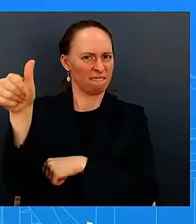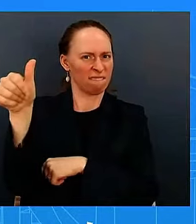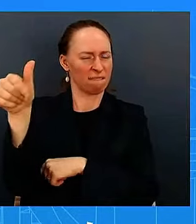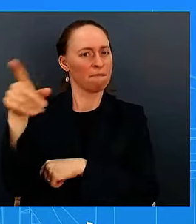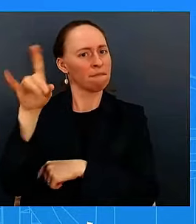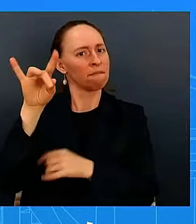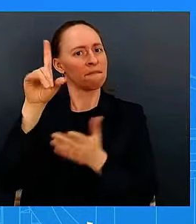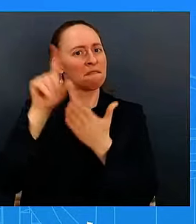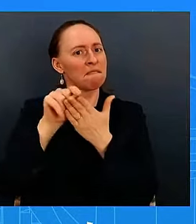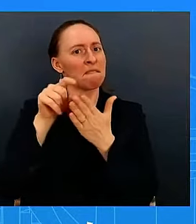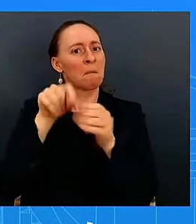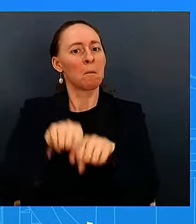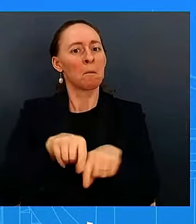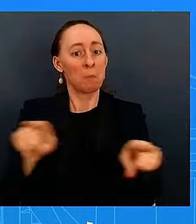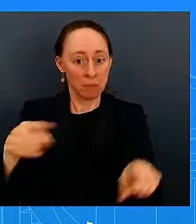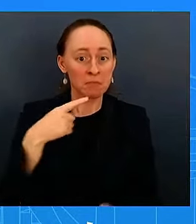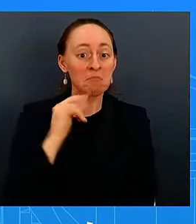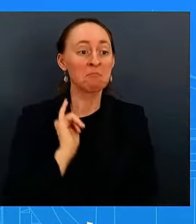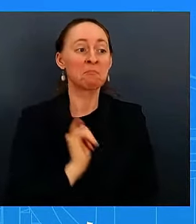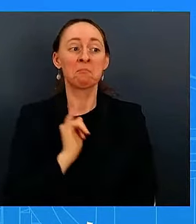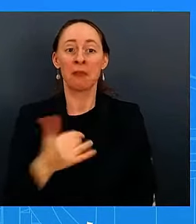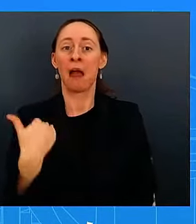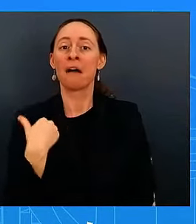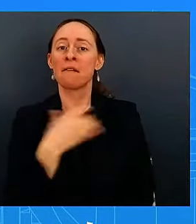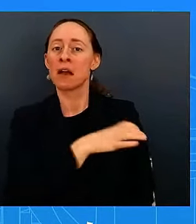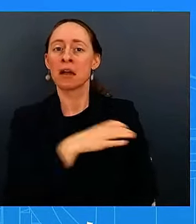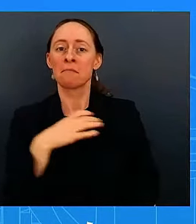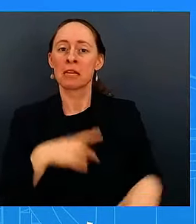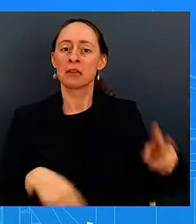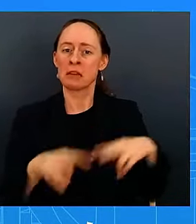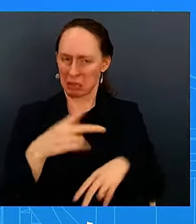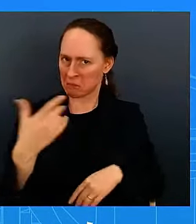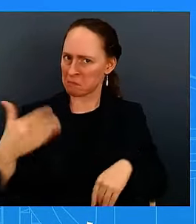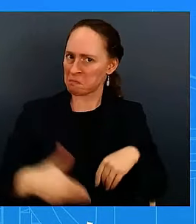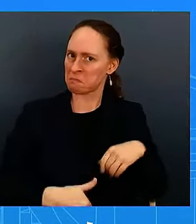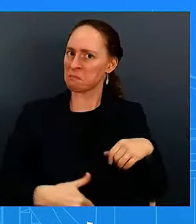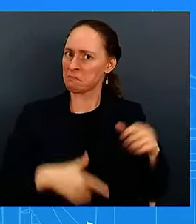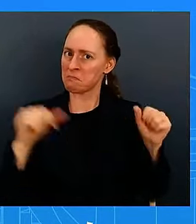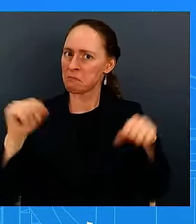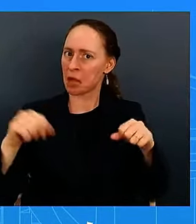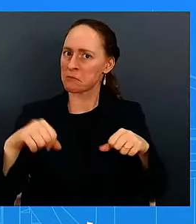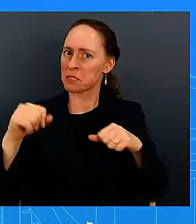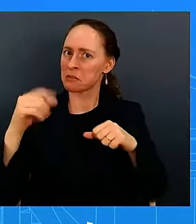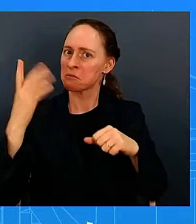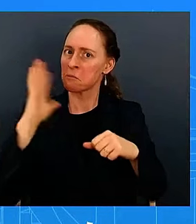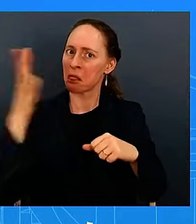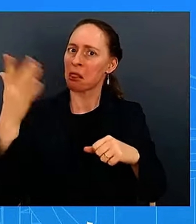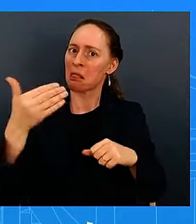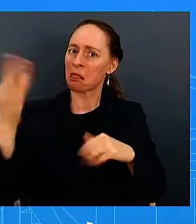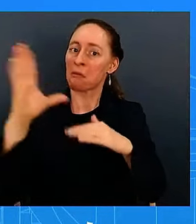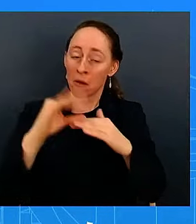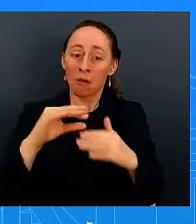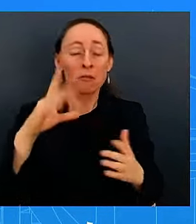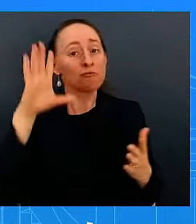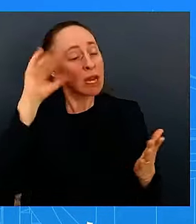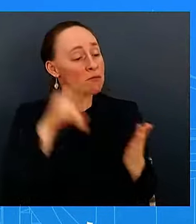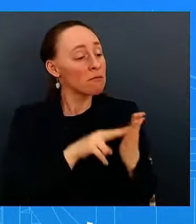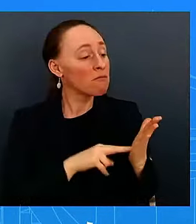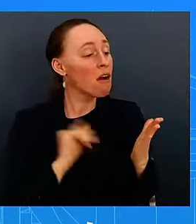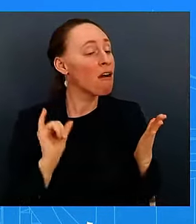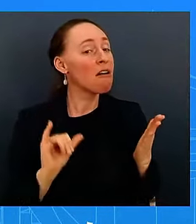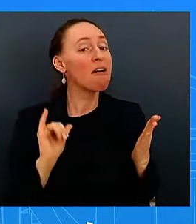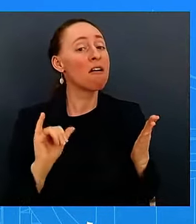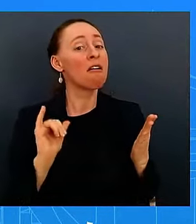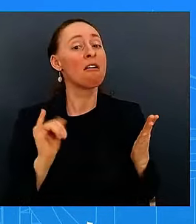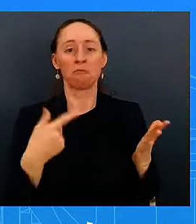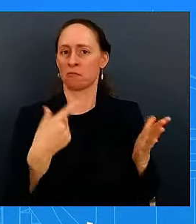put where they think interest rates are going so he was simply referring to the published scp the uh congress is going to have to before they leave